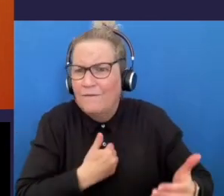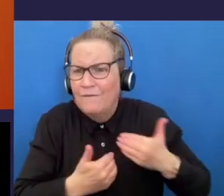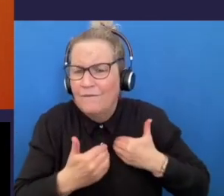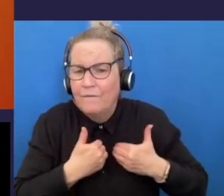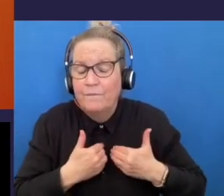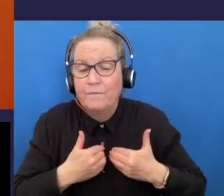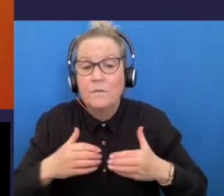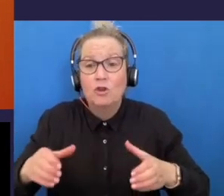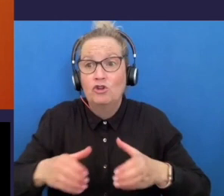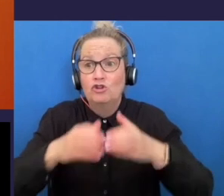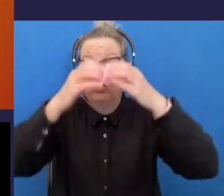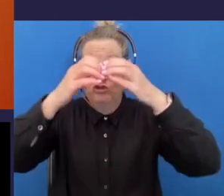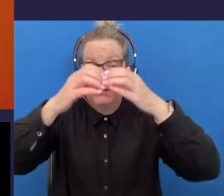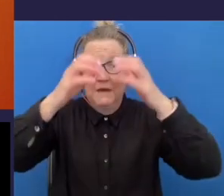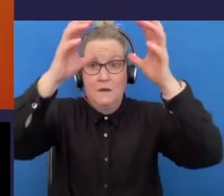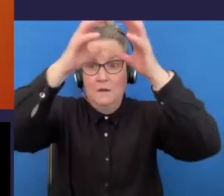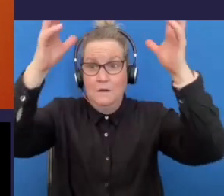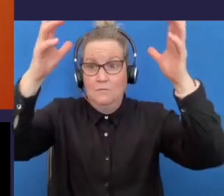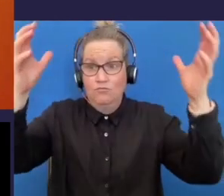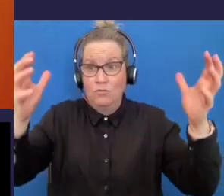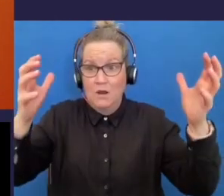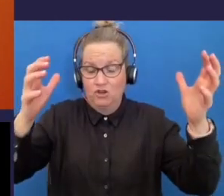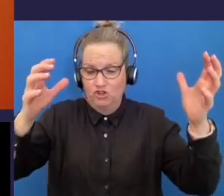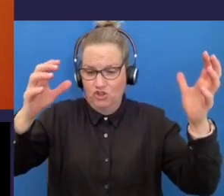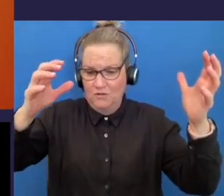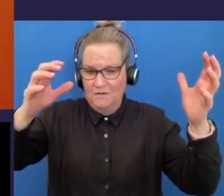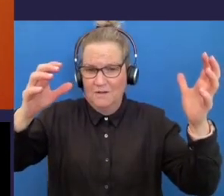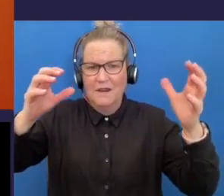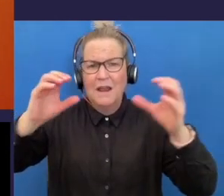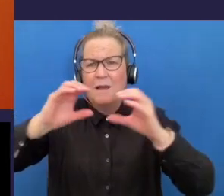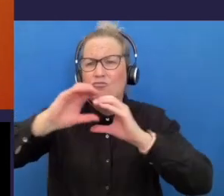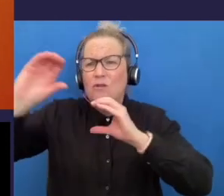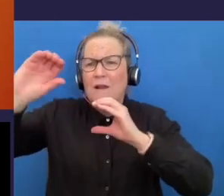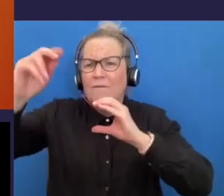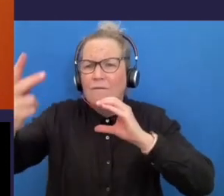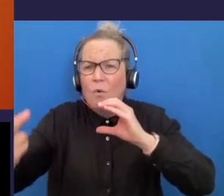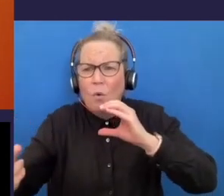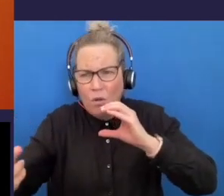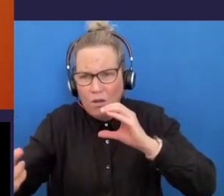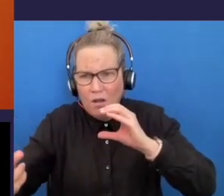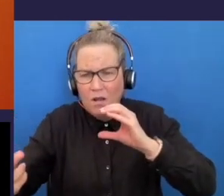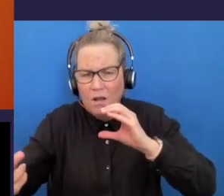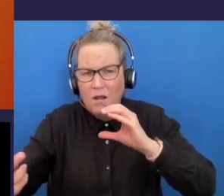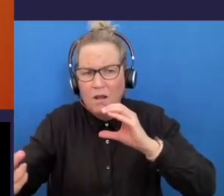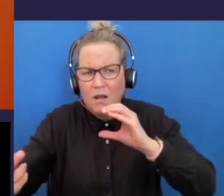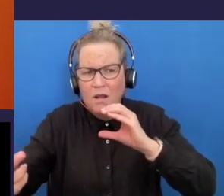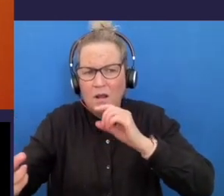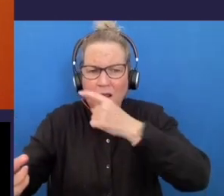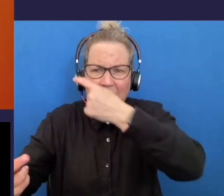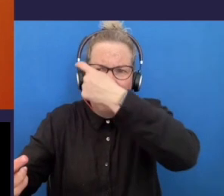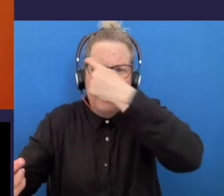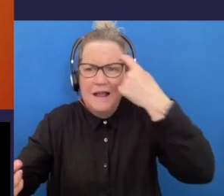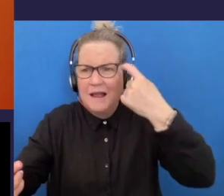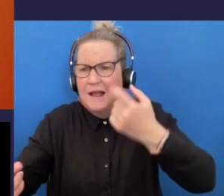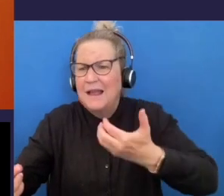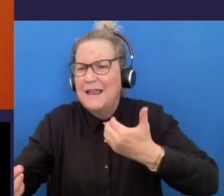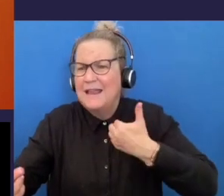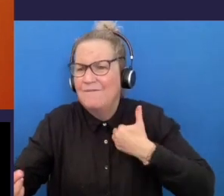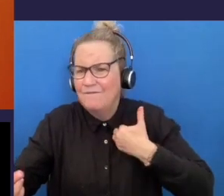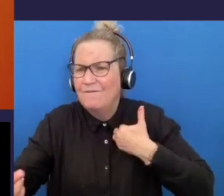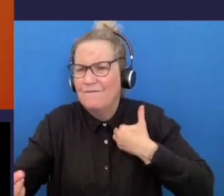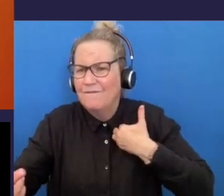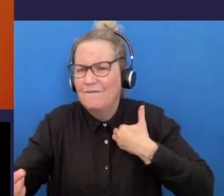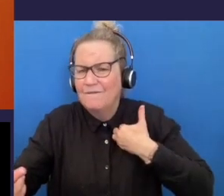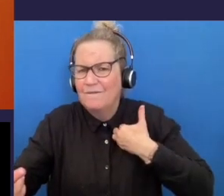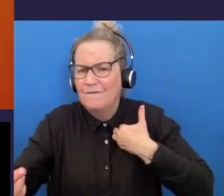ground it'll leave behind a scar where that branch was and that scar is like when we lose a loved one